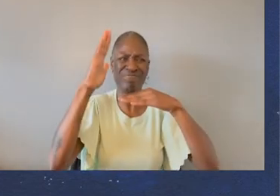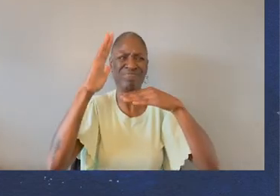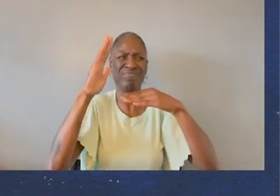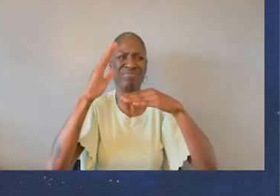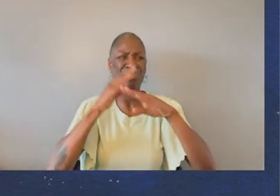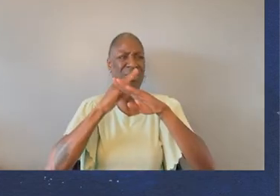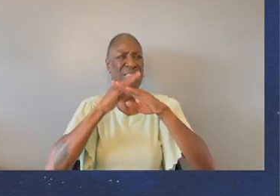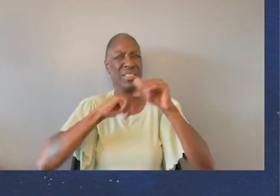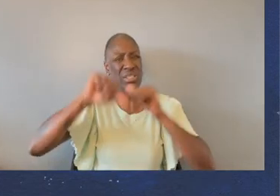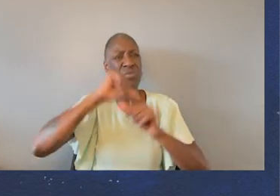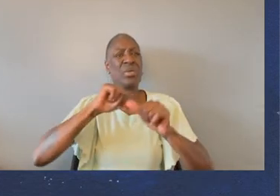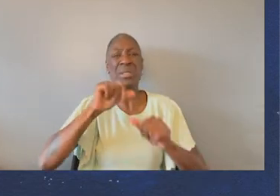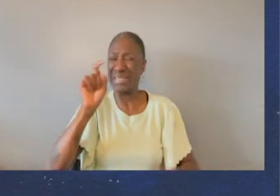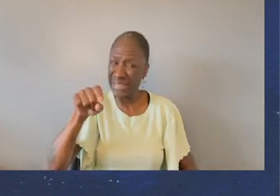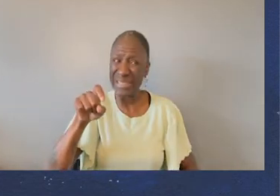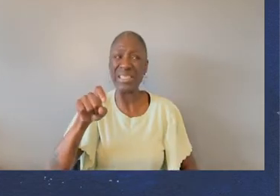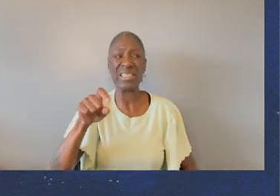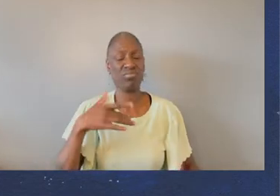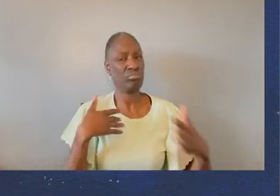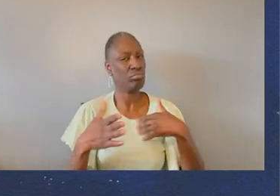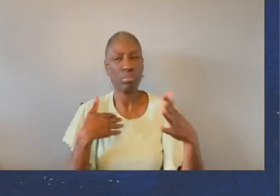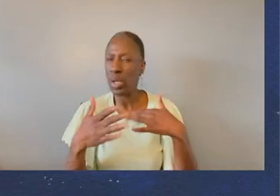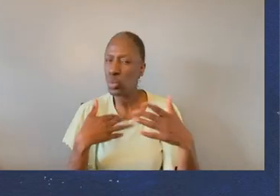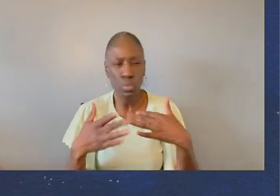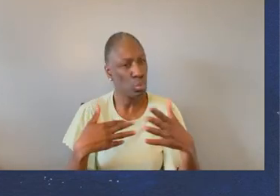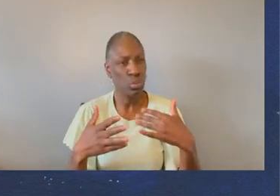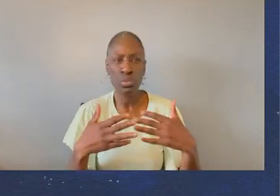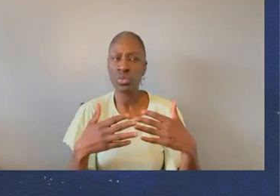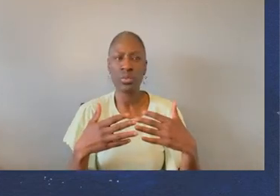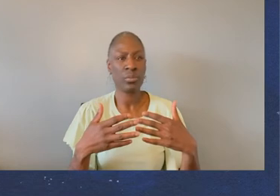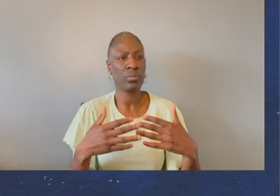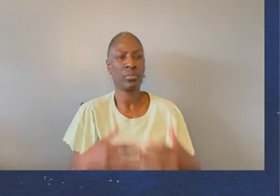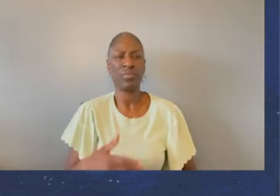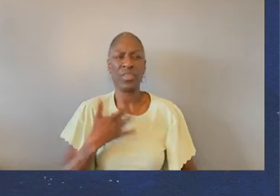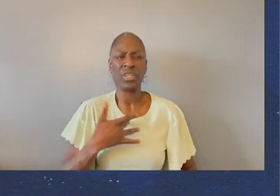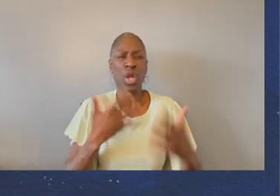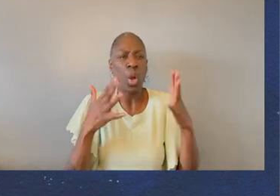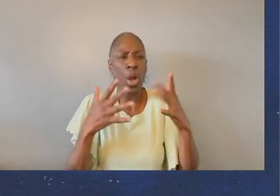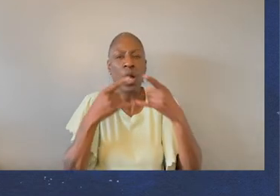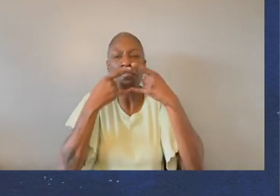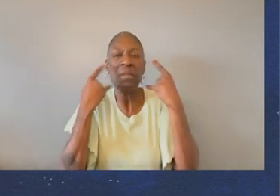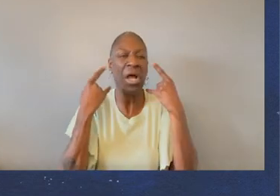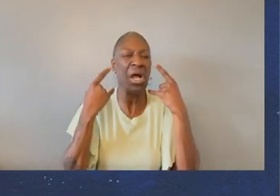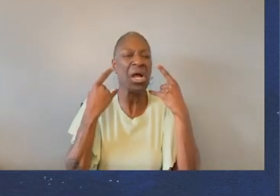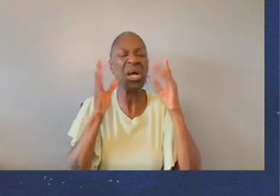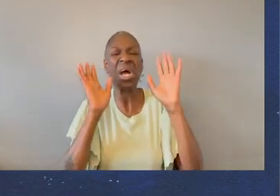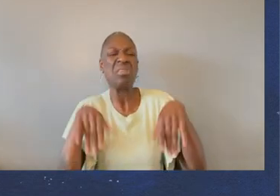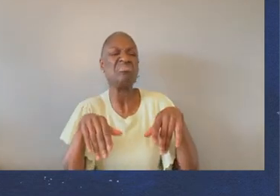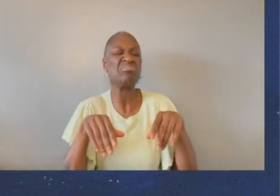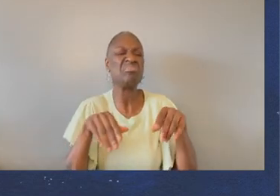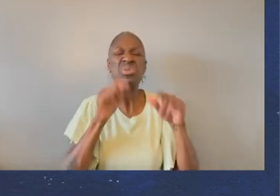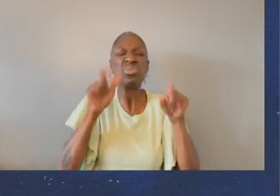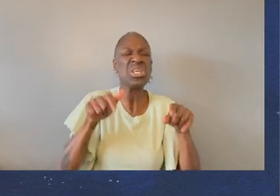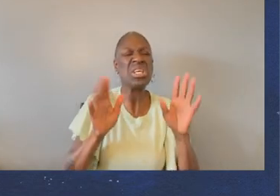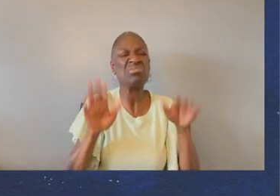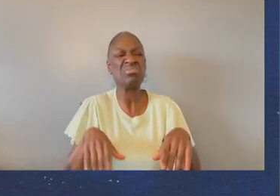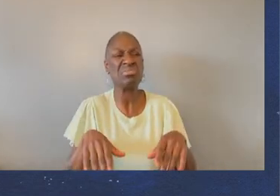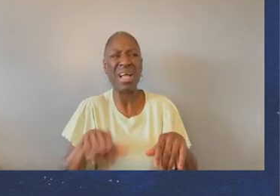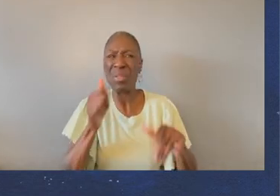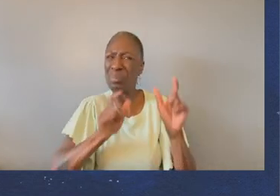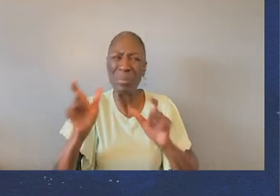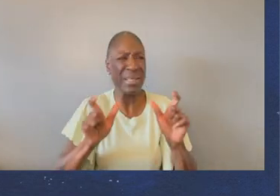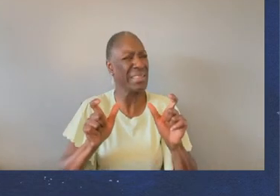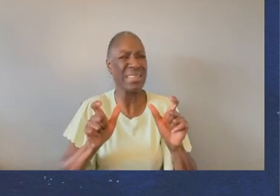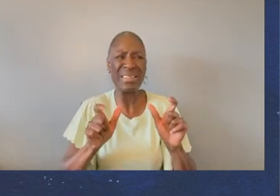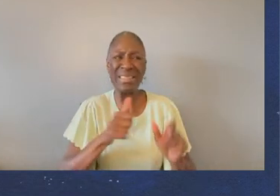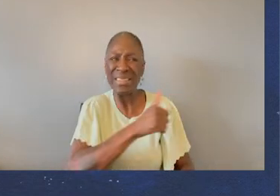lifted, We must protect one another regardless of whether you feel wearing a mask is not for you.